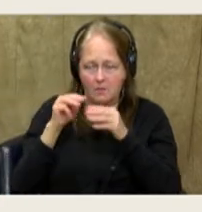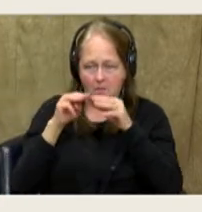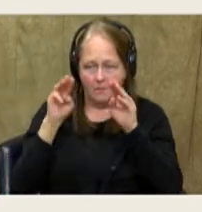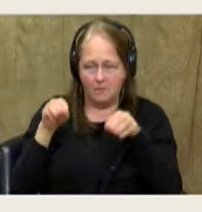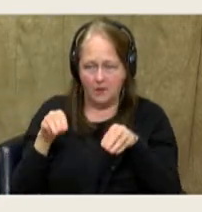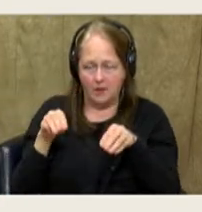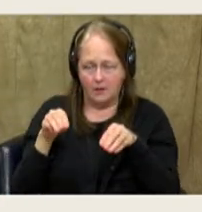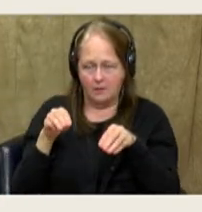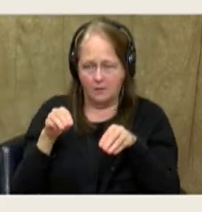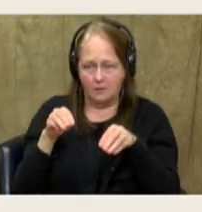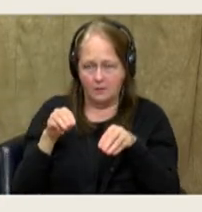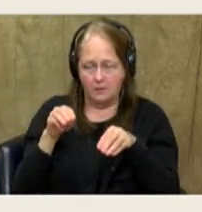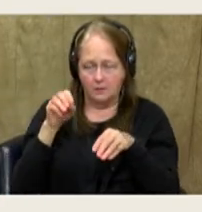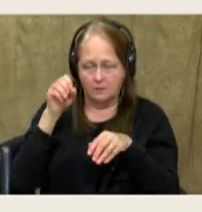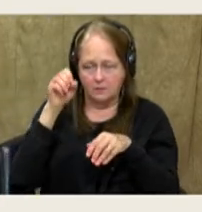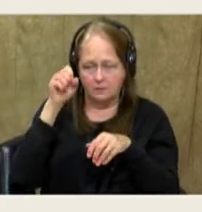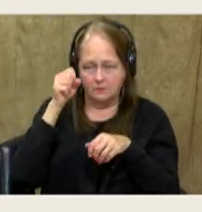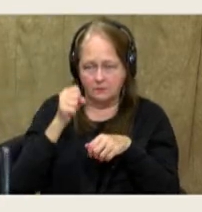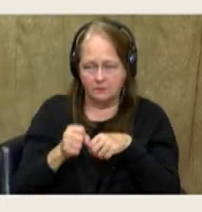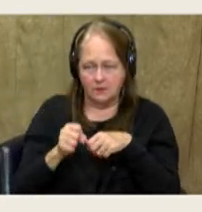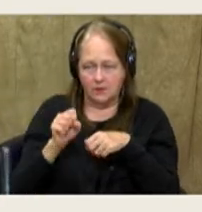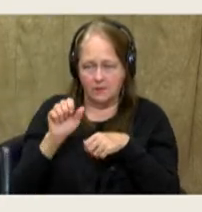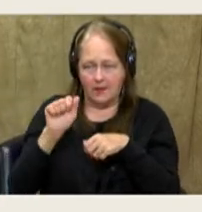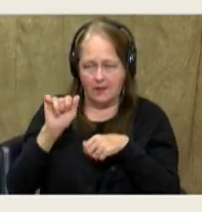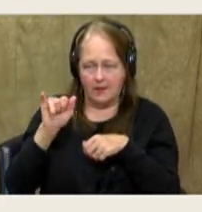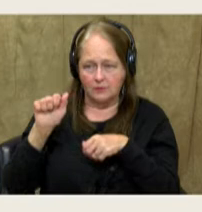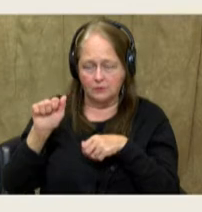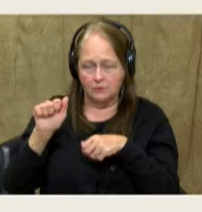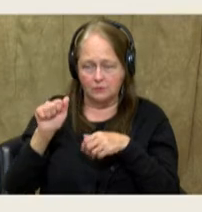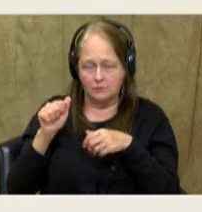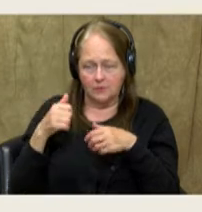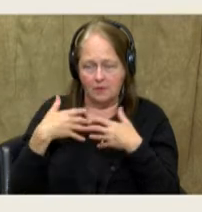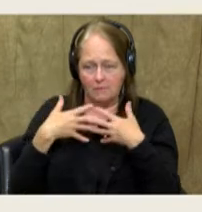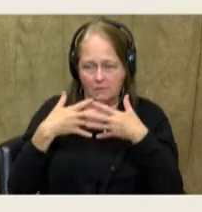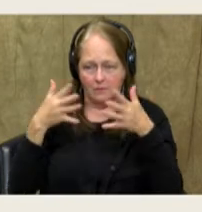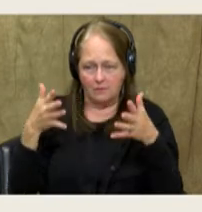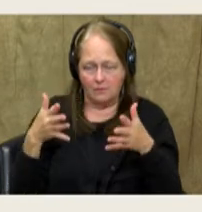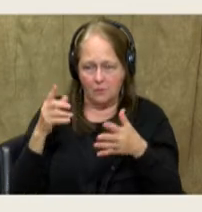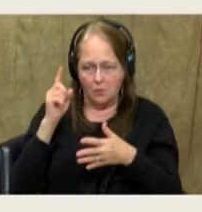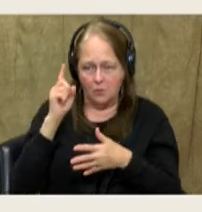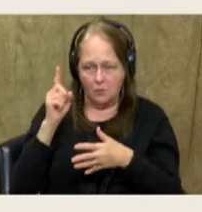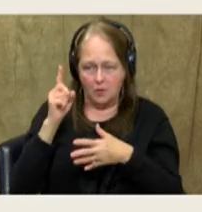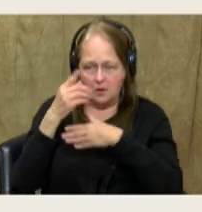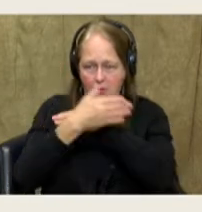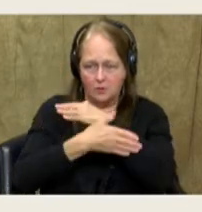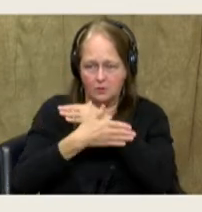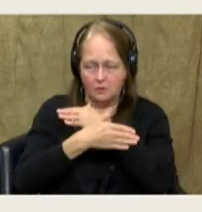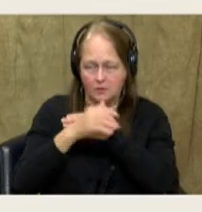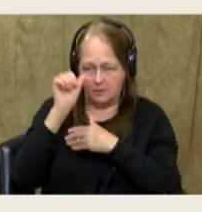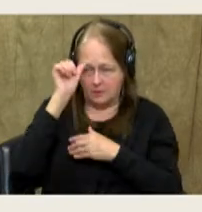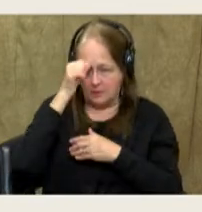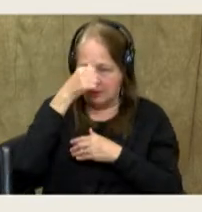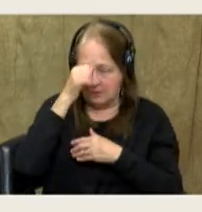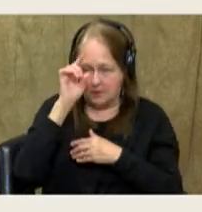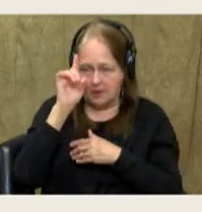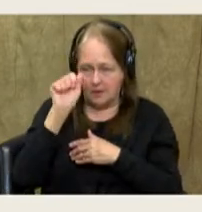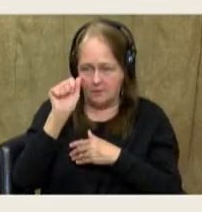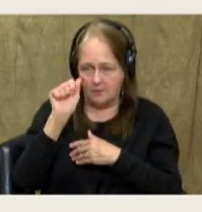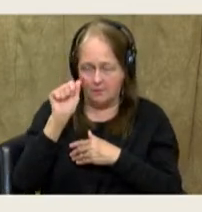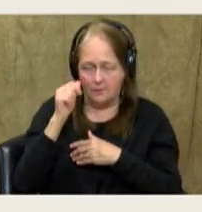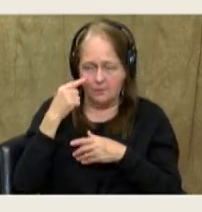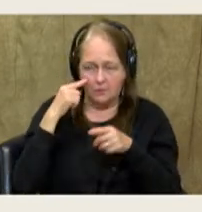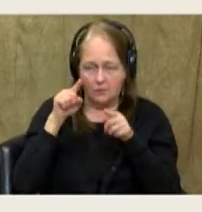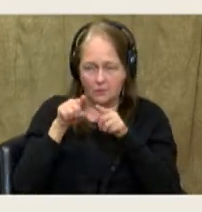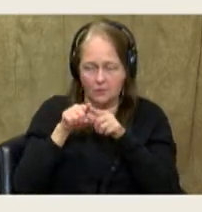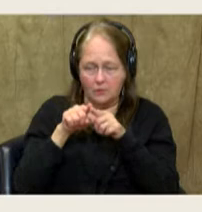And as you can see, South Asia is dominated by one particular country, India. South Asia is often